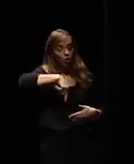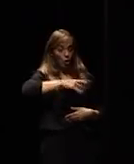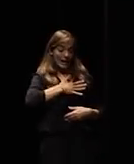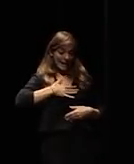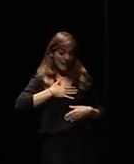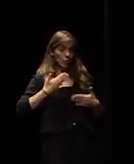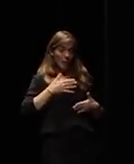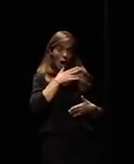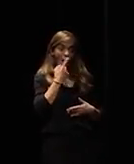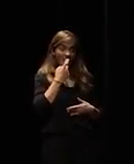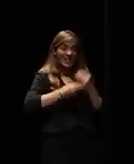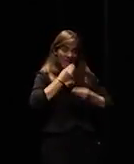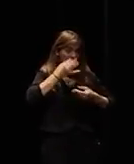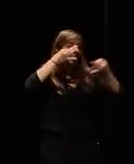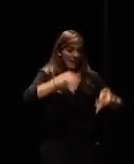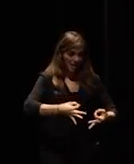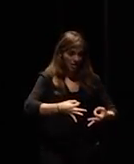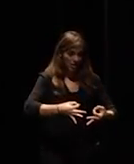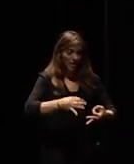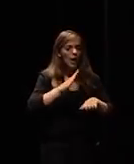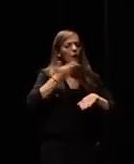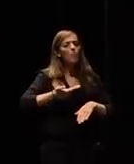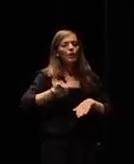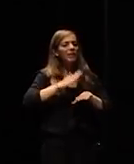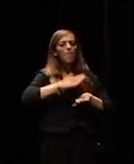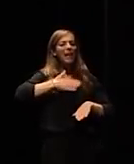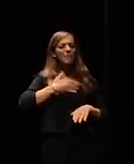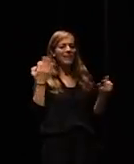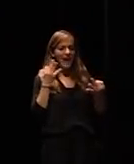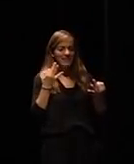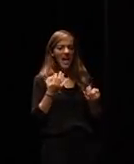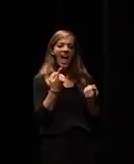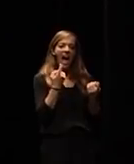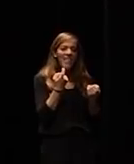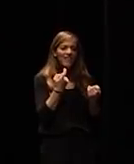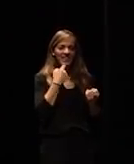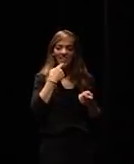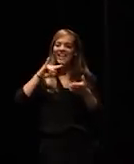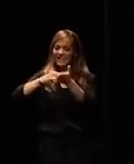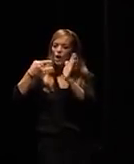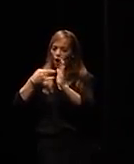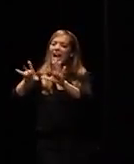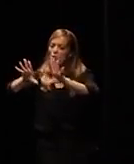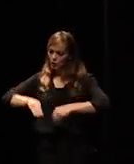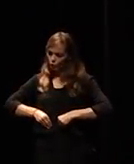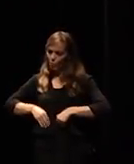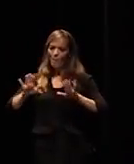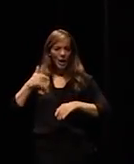because the bottom line for me is we need to embrace technology but not become it thanks very much for listening